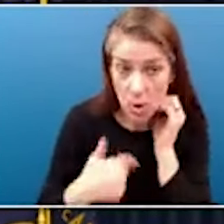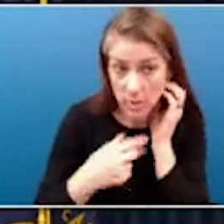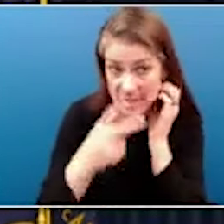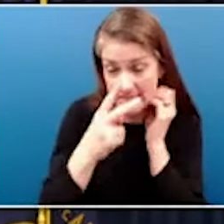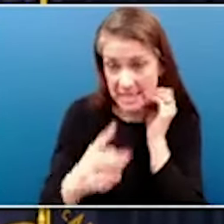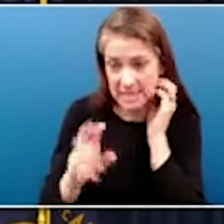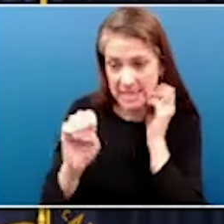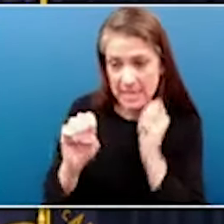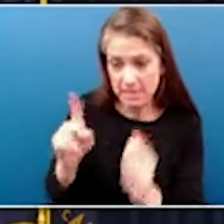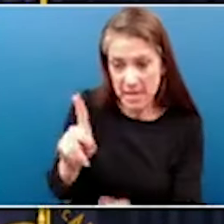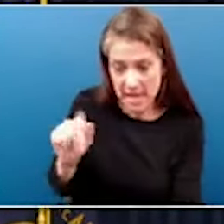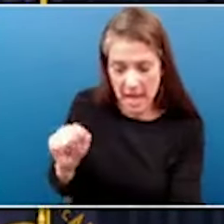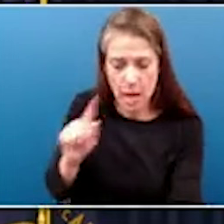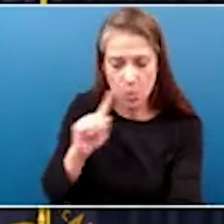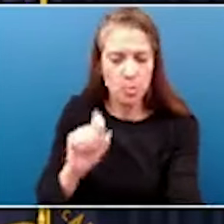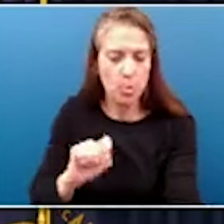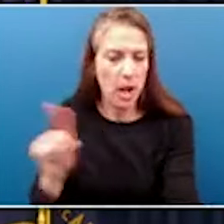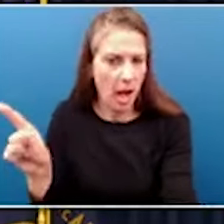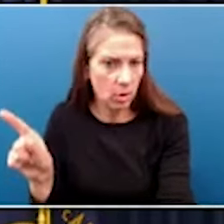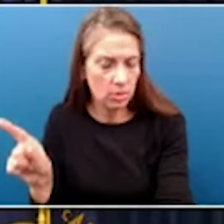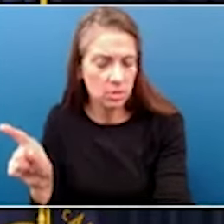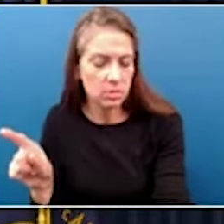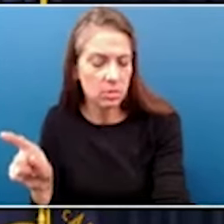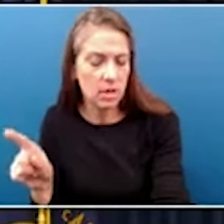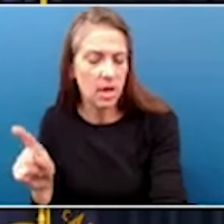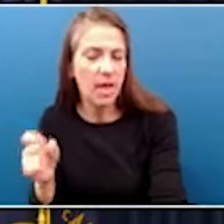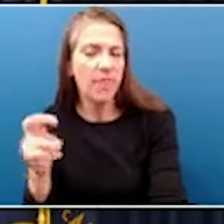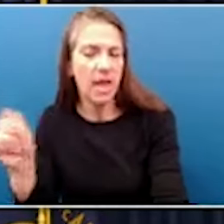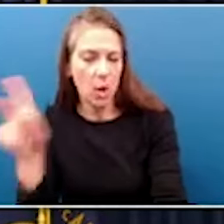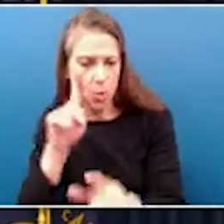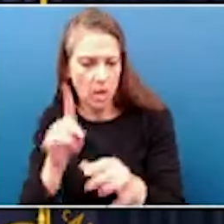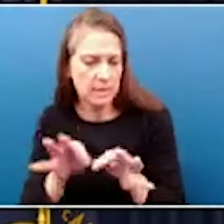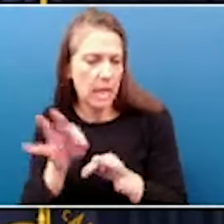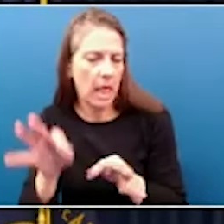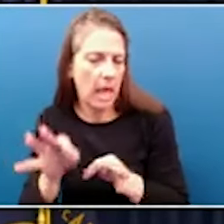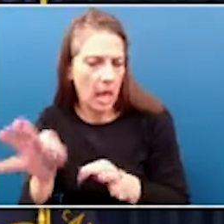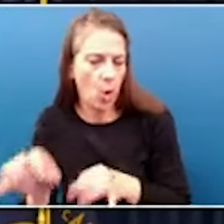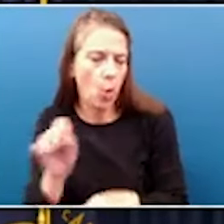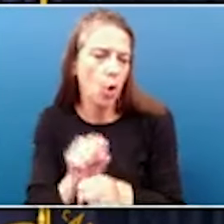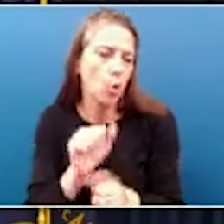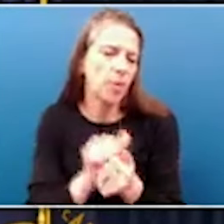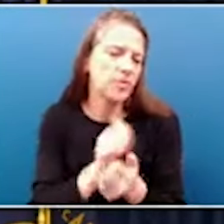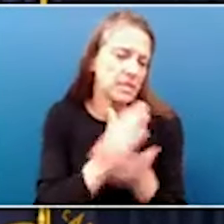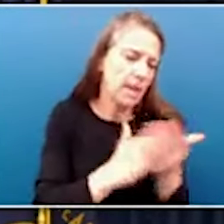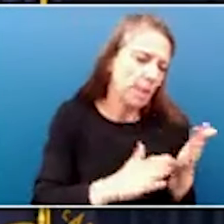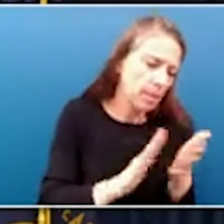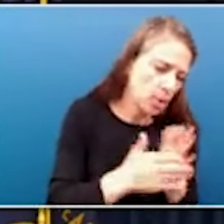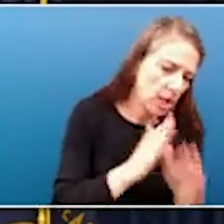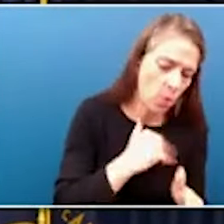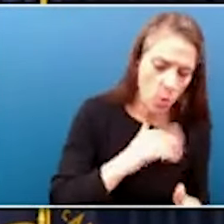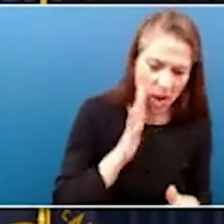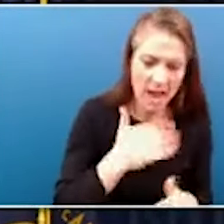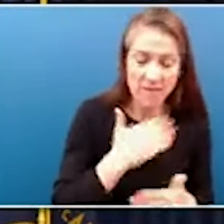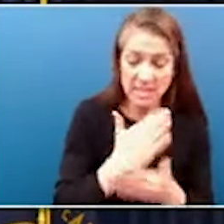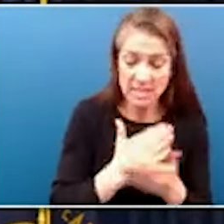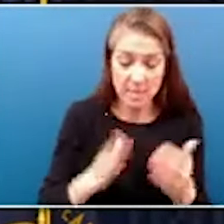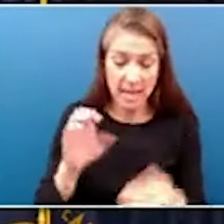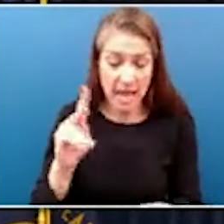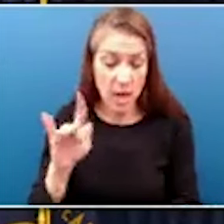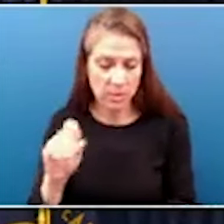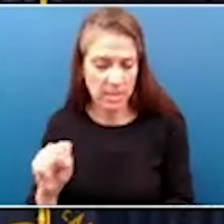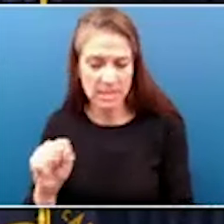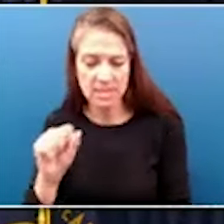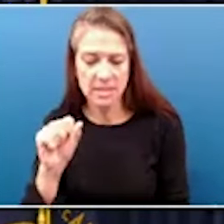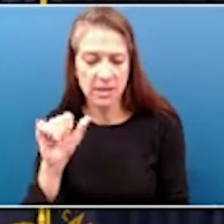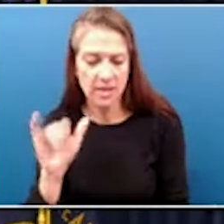will put it out and then it'll delay it a little bit, or it will work with certain communities. We're going to have a couple counties that are not attainment that